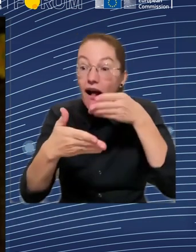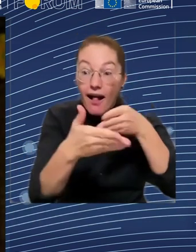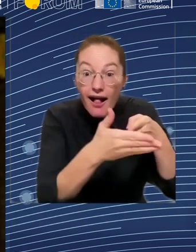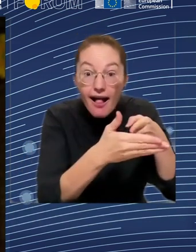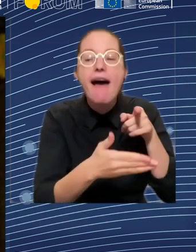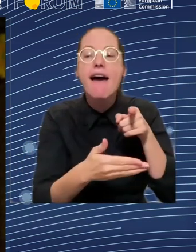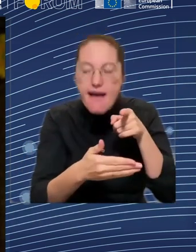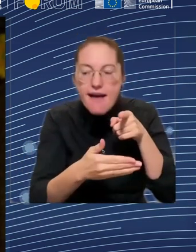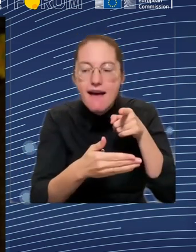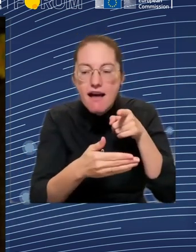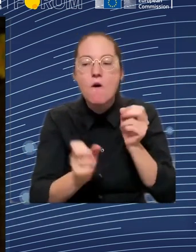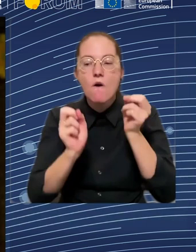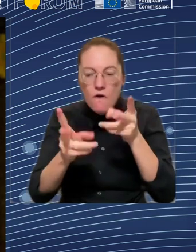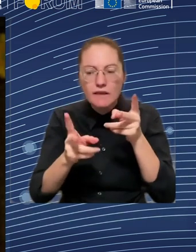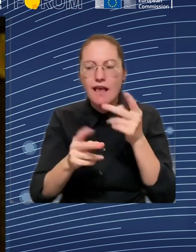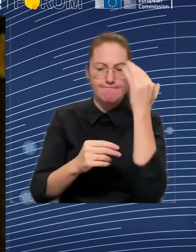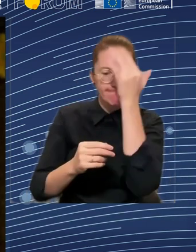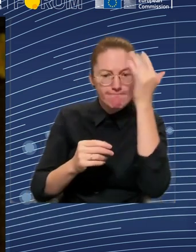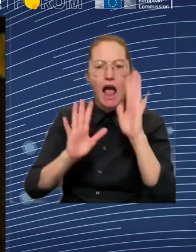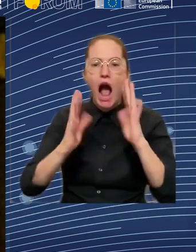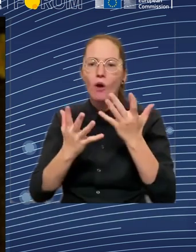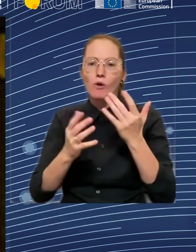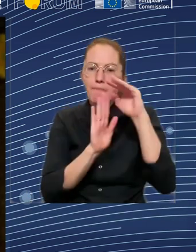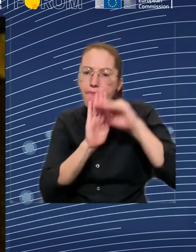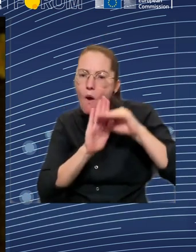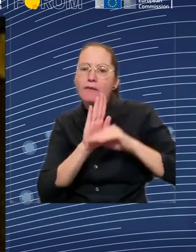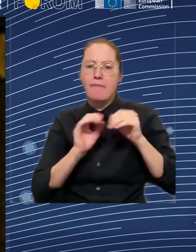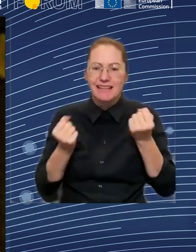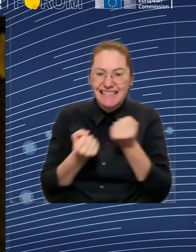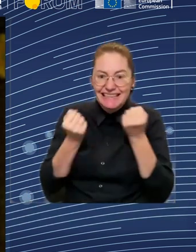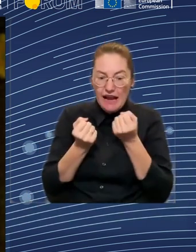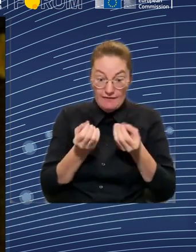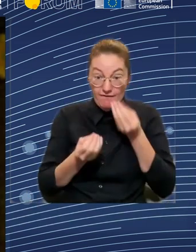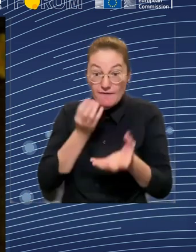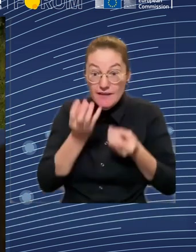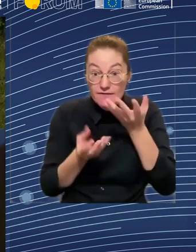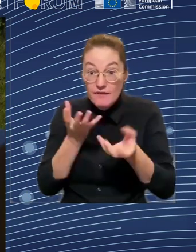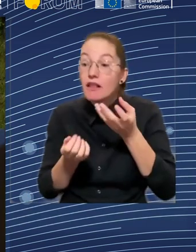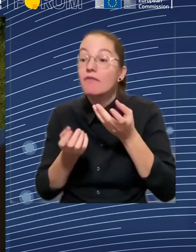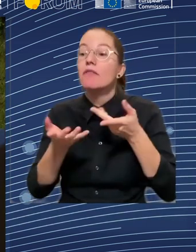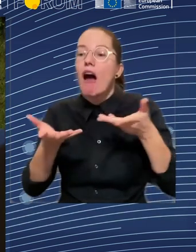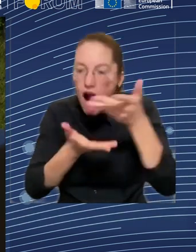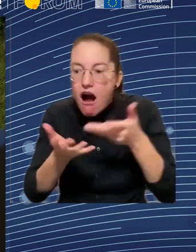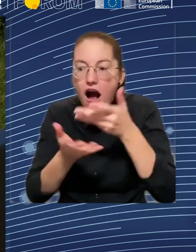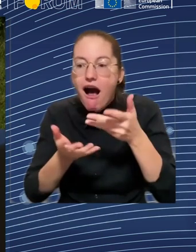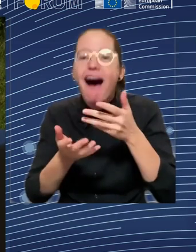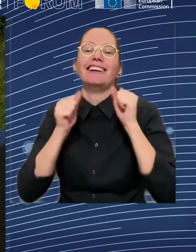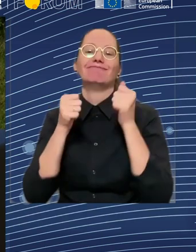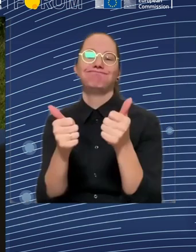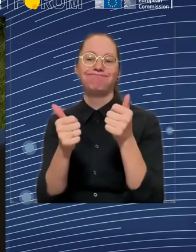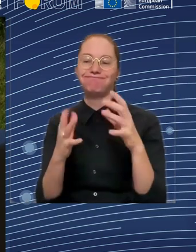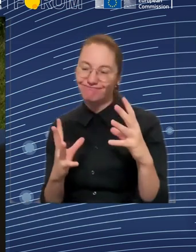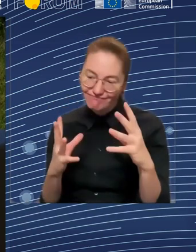help our citizens, our schools, our our companies to be more in